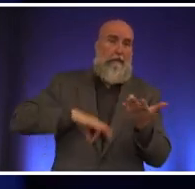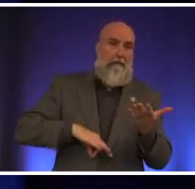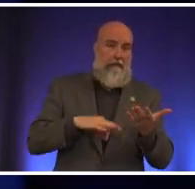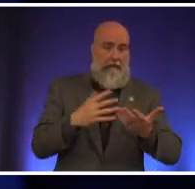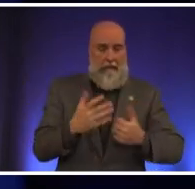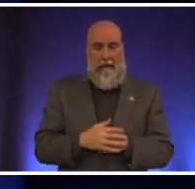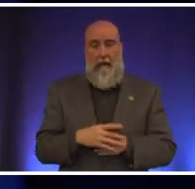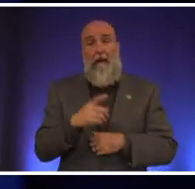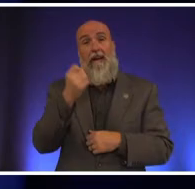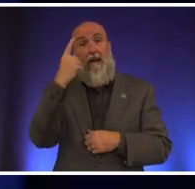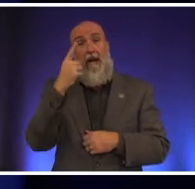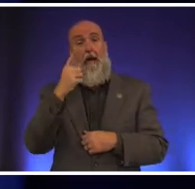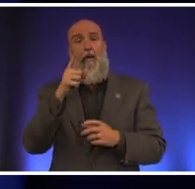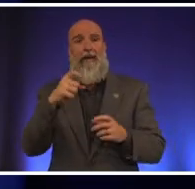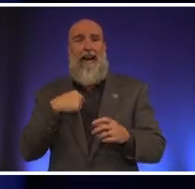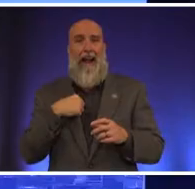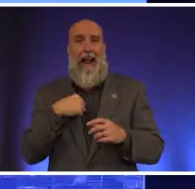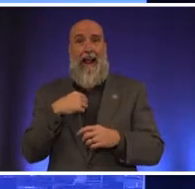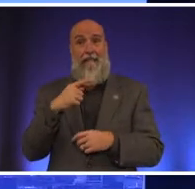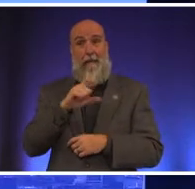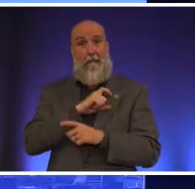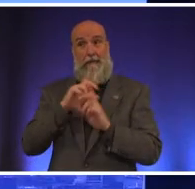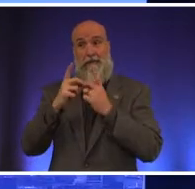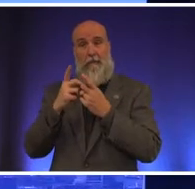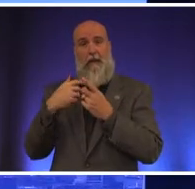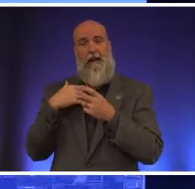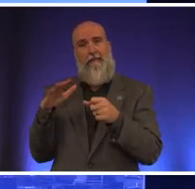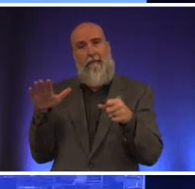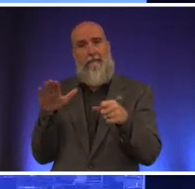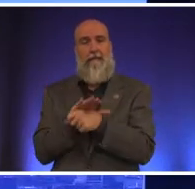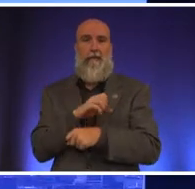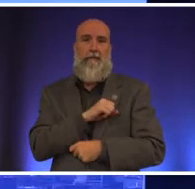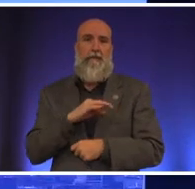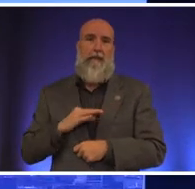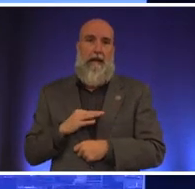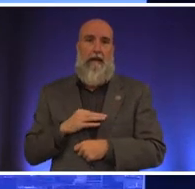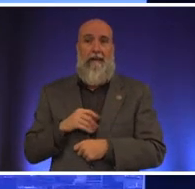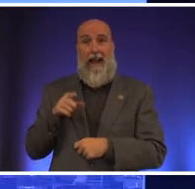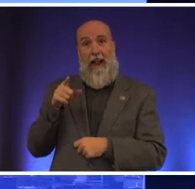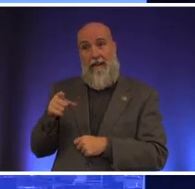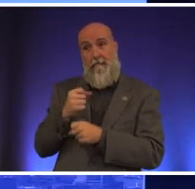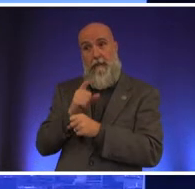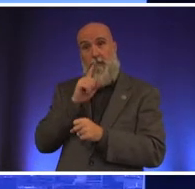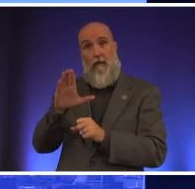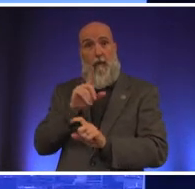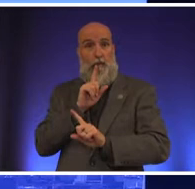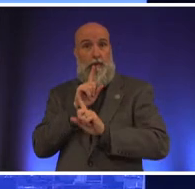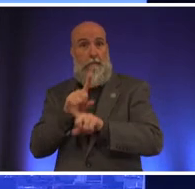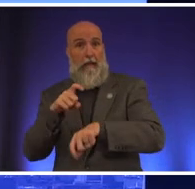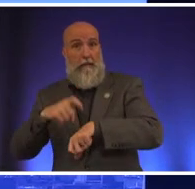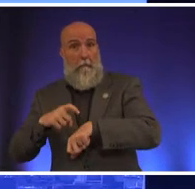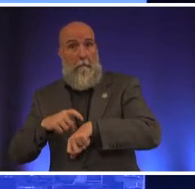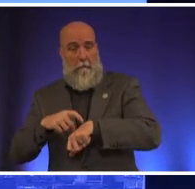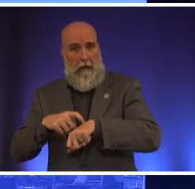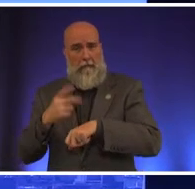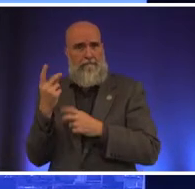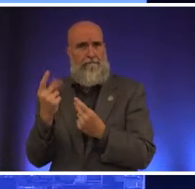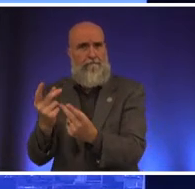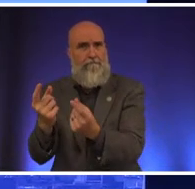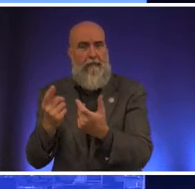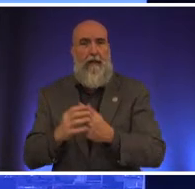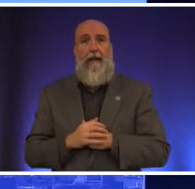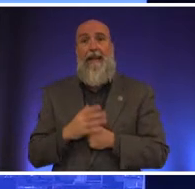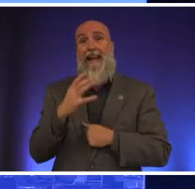department and we have to make sure that we have full staffing uh so that response times are what we want them to be